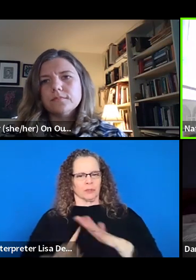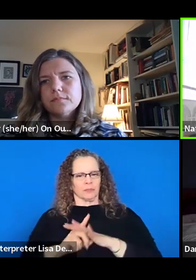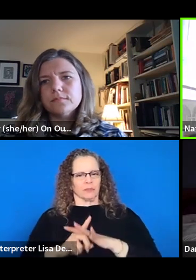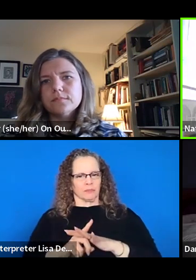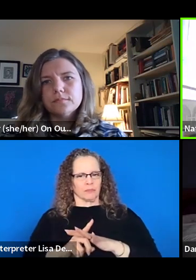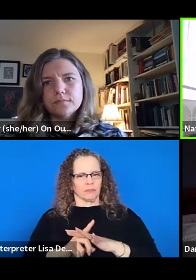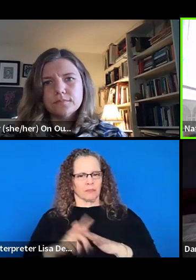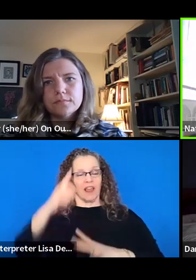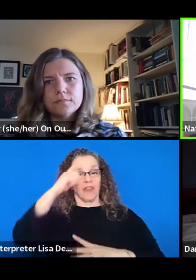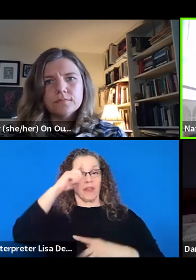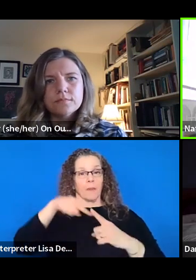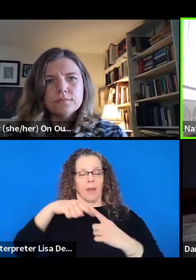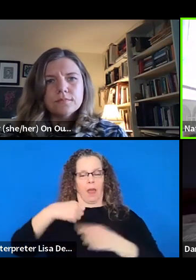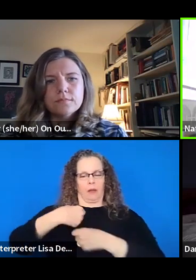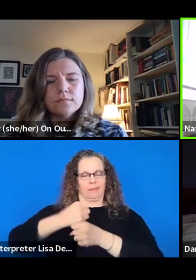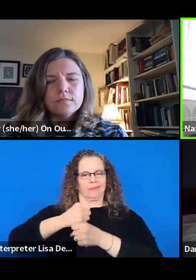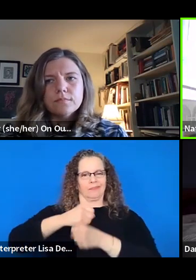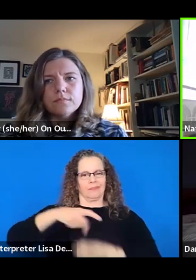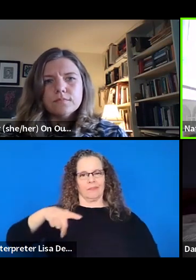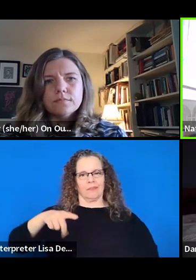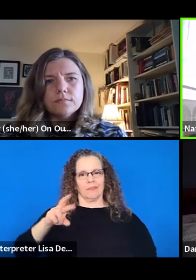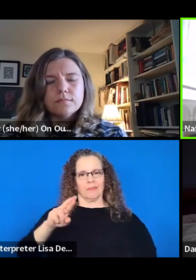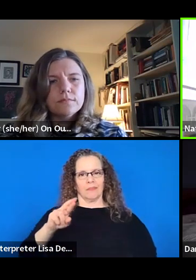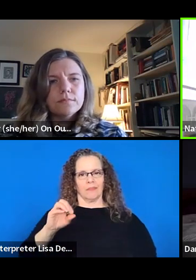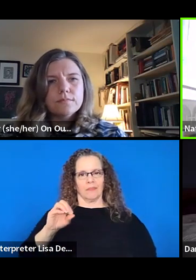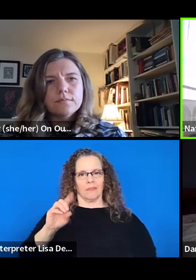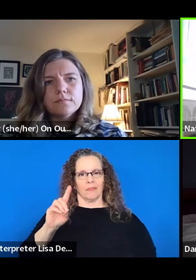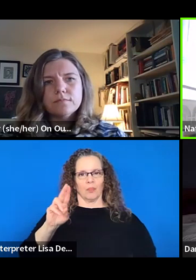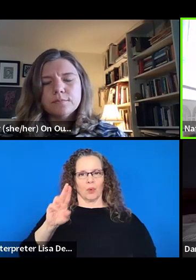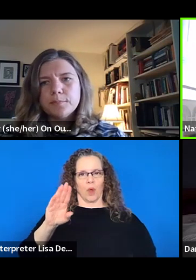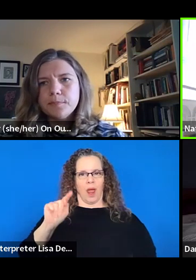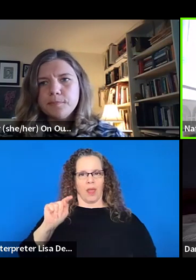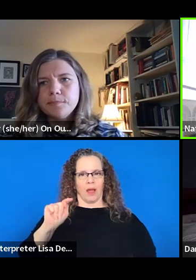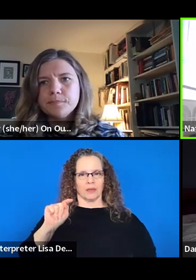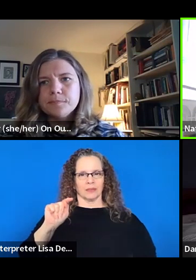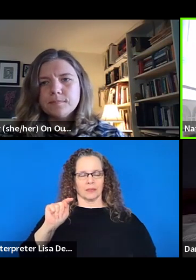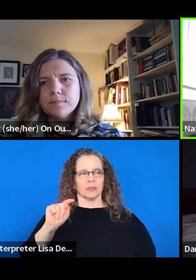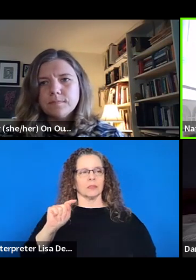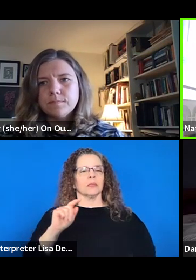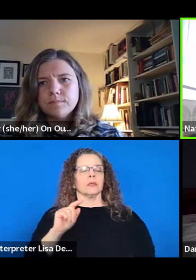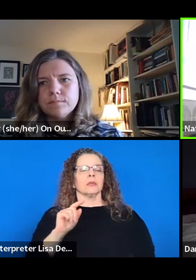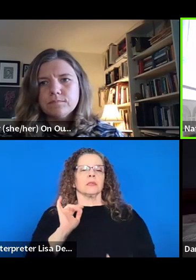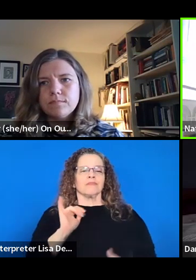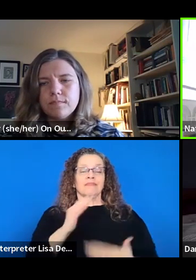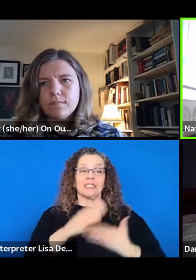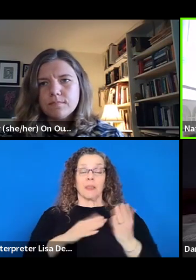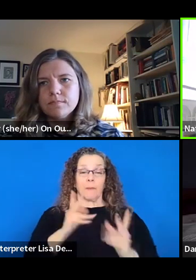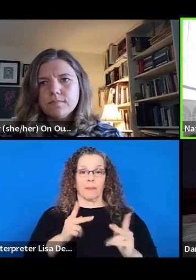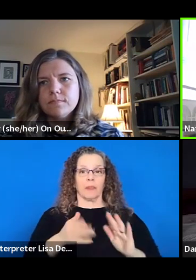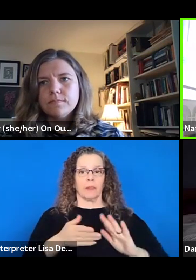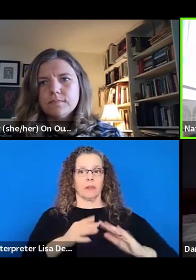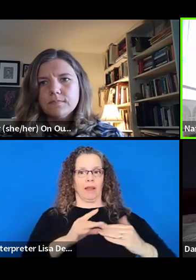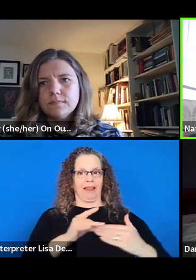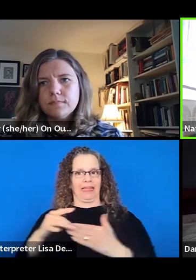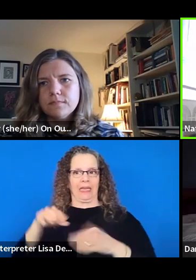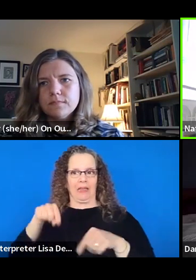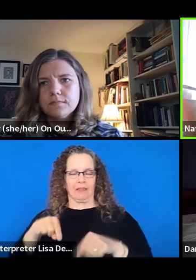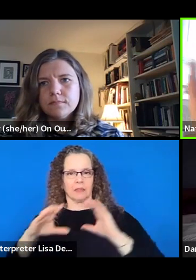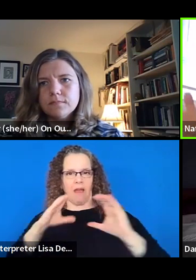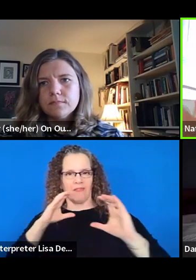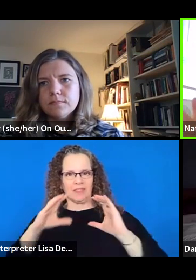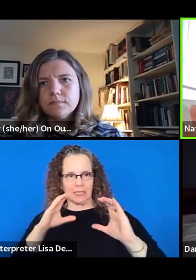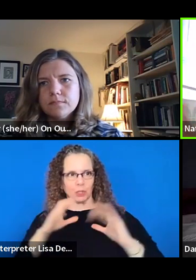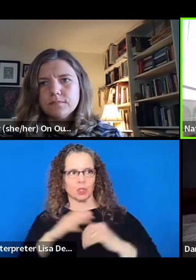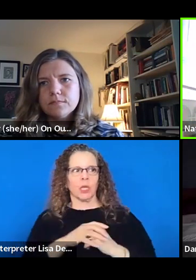is really important. You know, some of the work that we're seeing that some of the folks who are really leading this conversation are having the hard conversation.